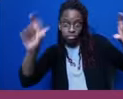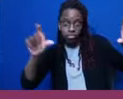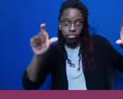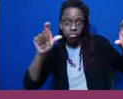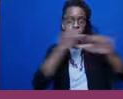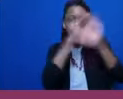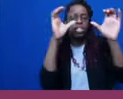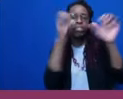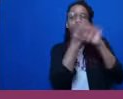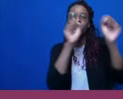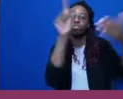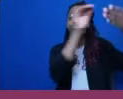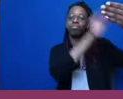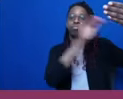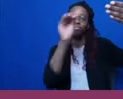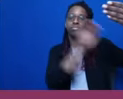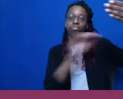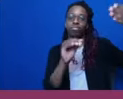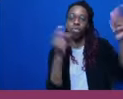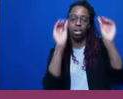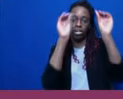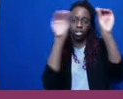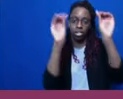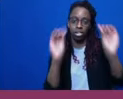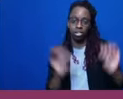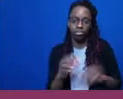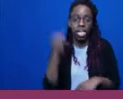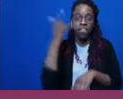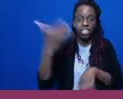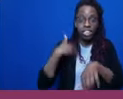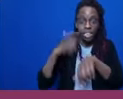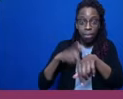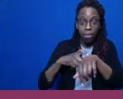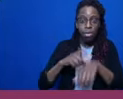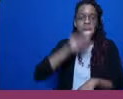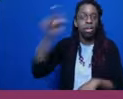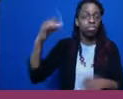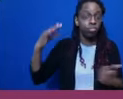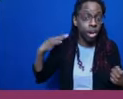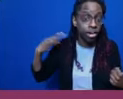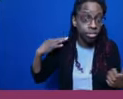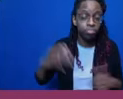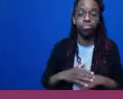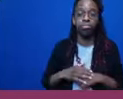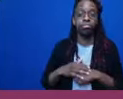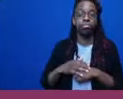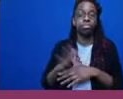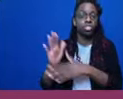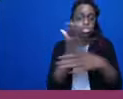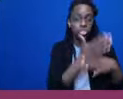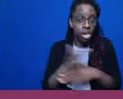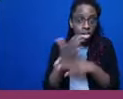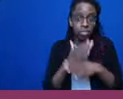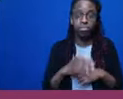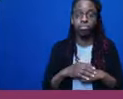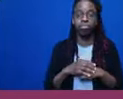ask for volunteers to share the prompts. Or share what they came up with for their freedom dreams for Brescia. For people who